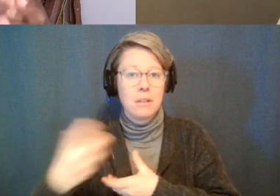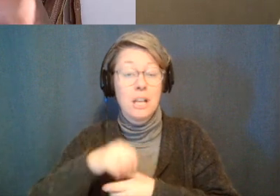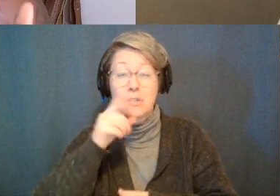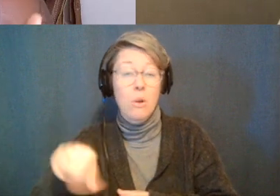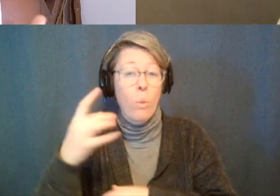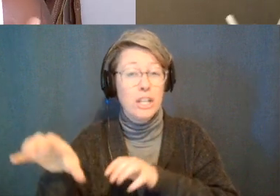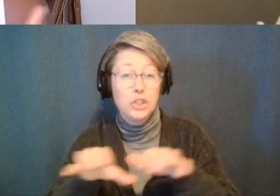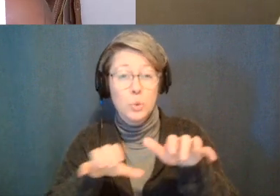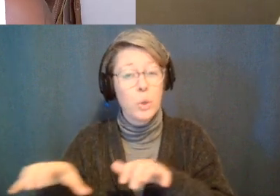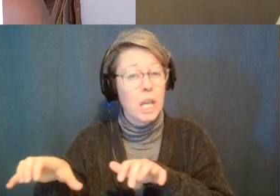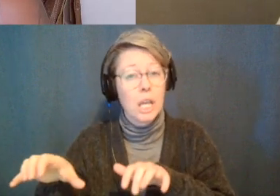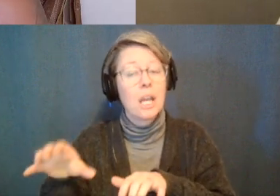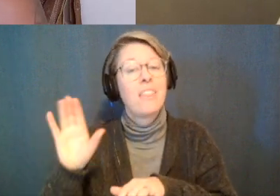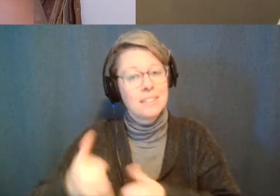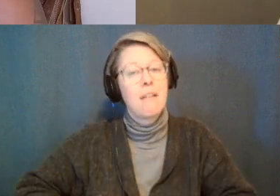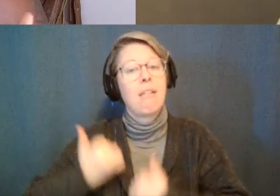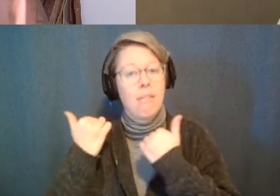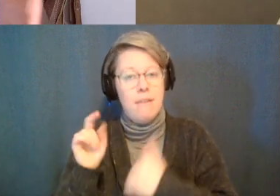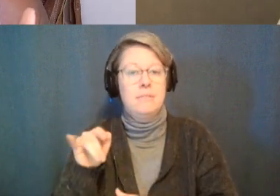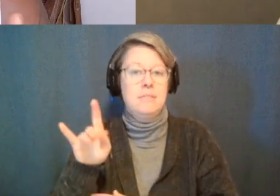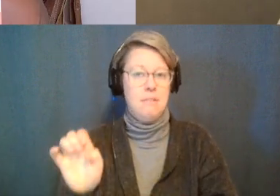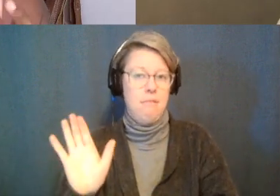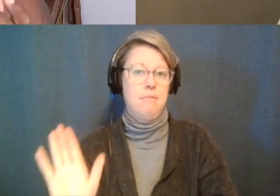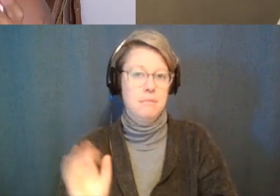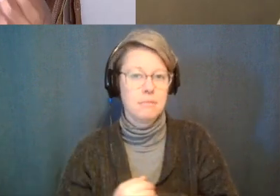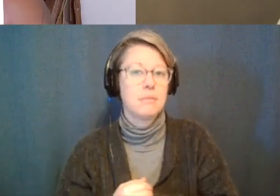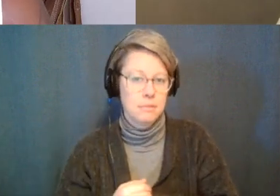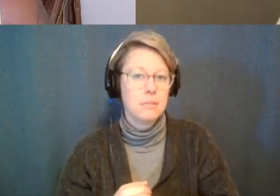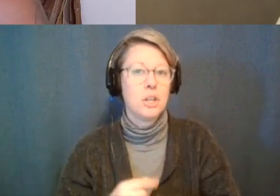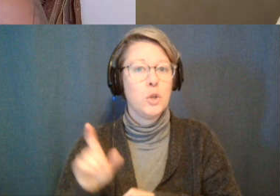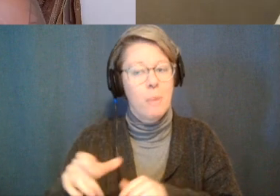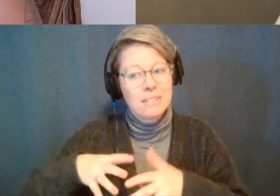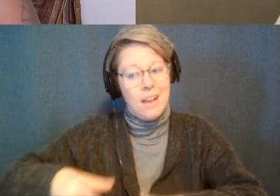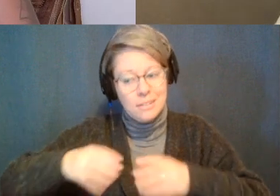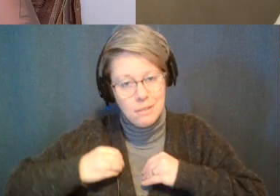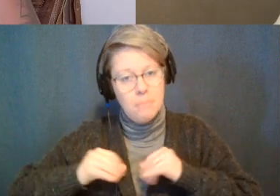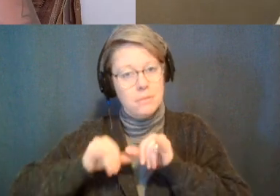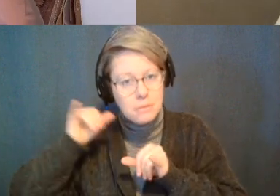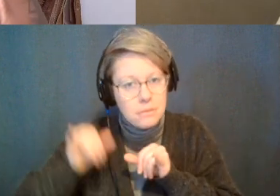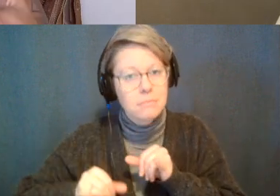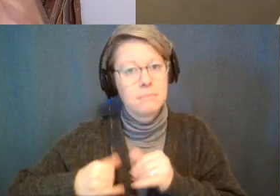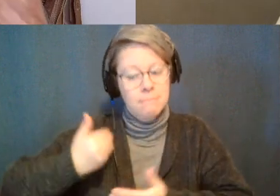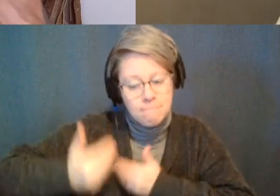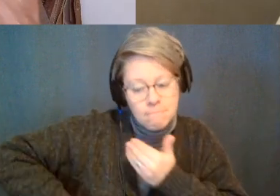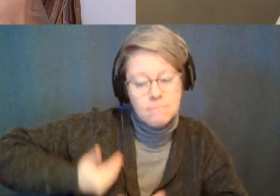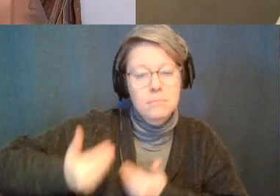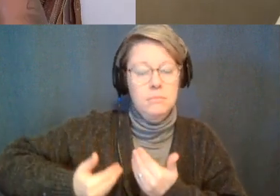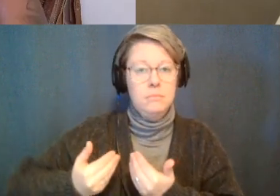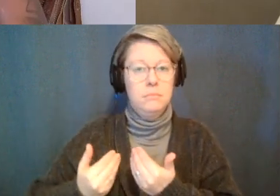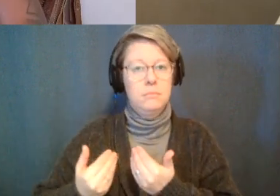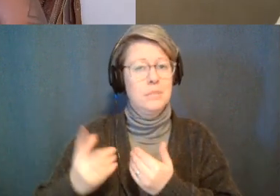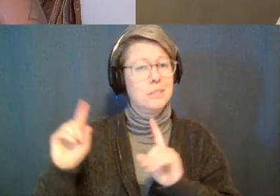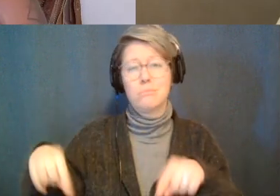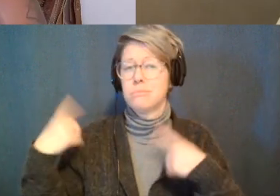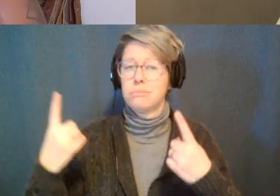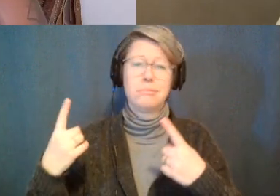tantra is a lifestyle it's a lifestyle and it's been around for thousands of years and that's why it's it's